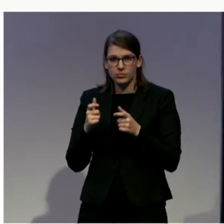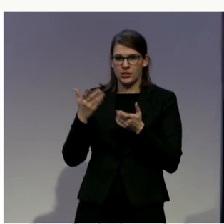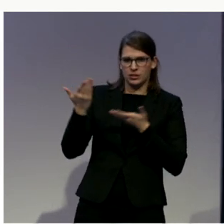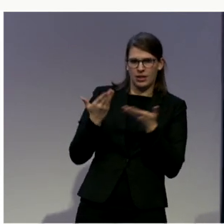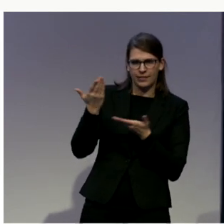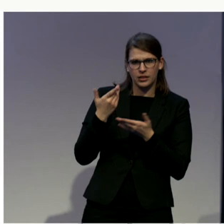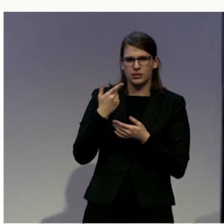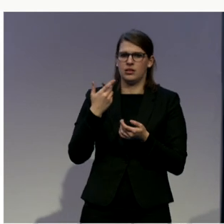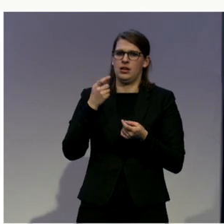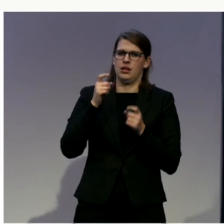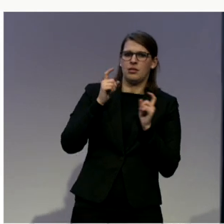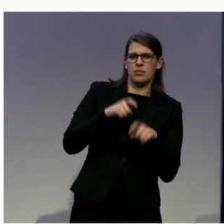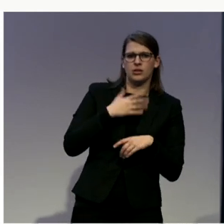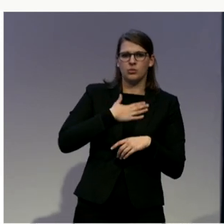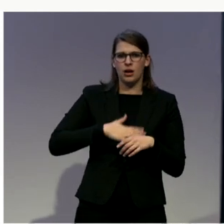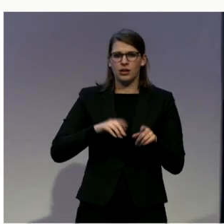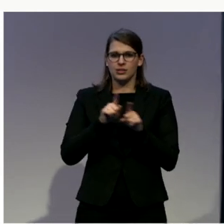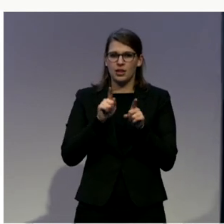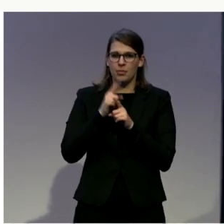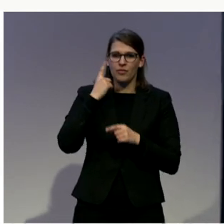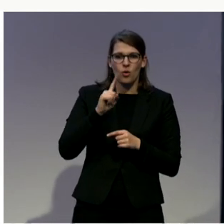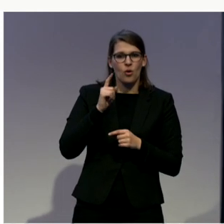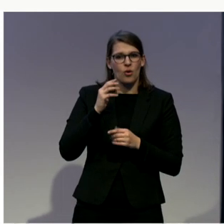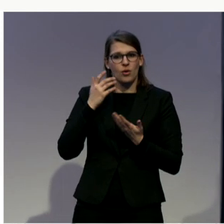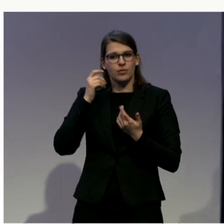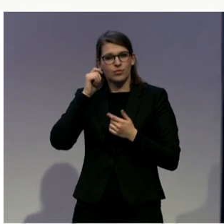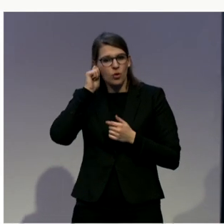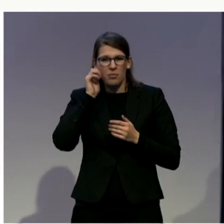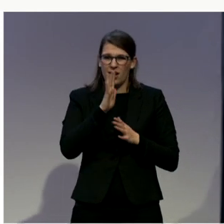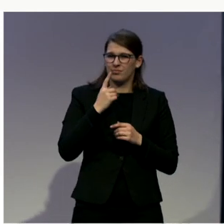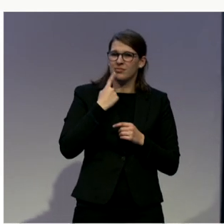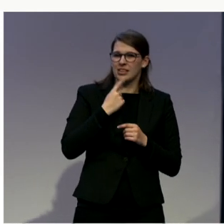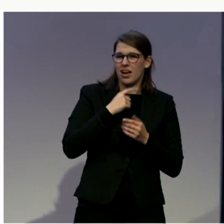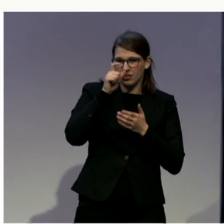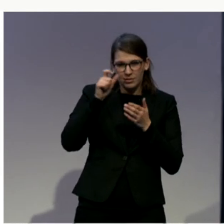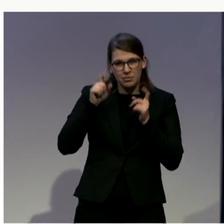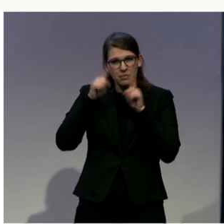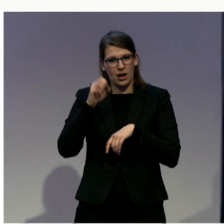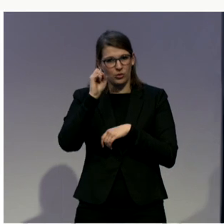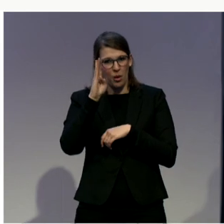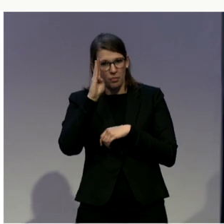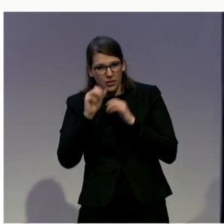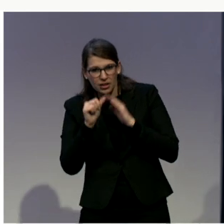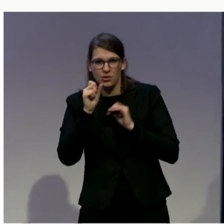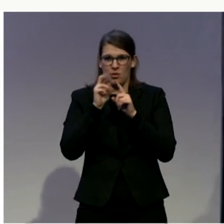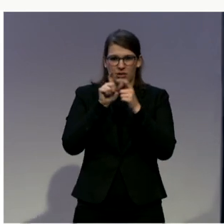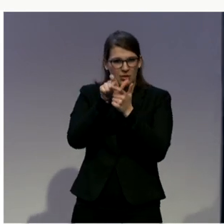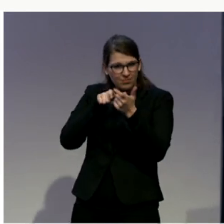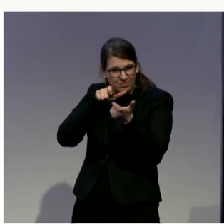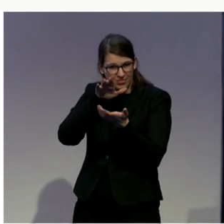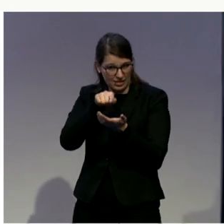response systems to have these things clearly set out in our minds. And I think my colleagues will share a lot